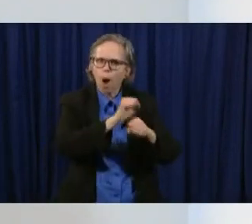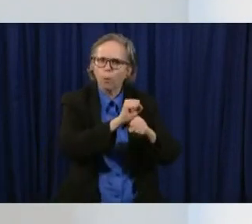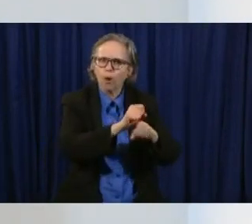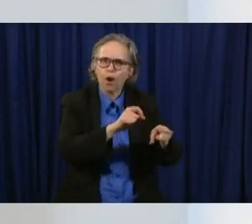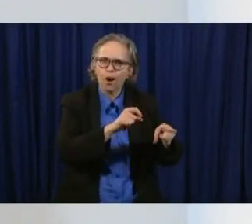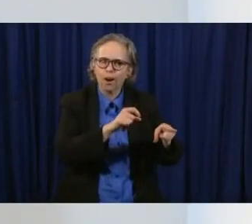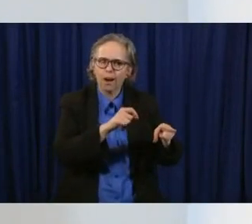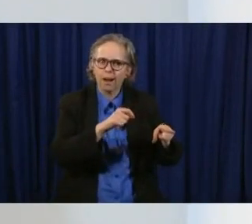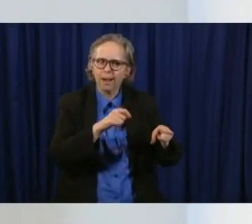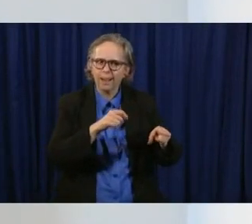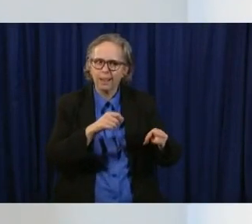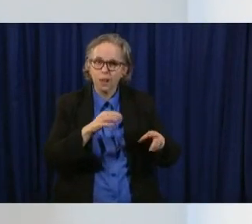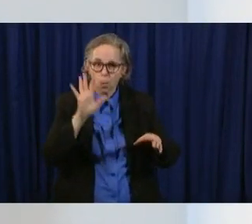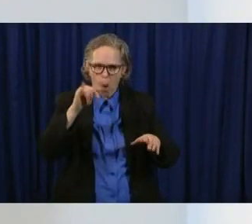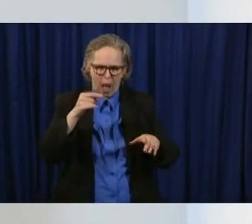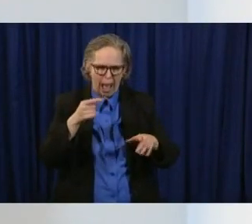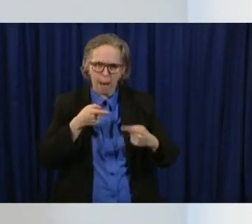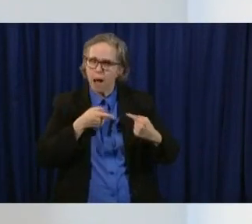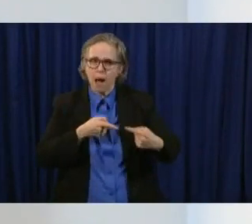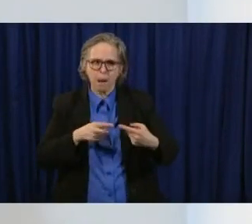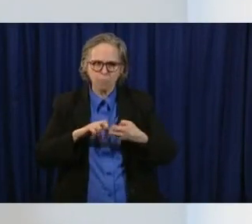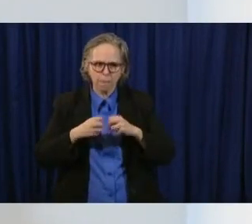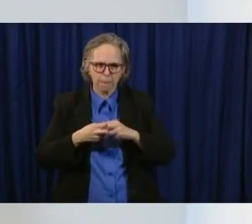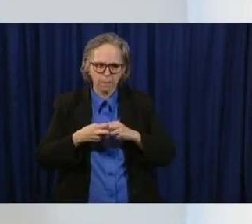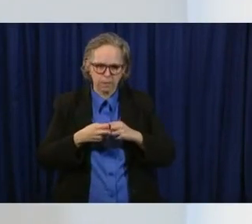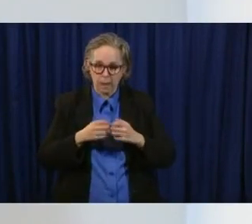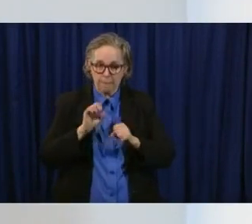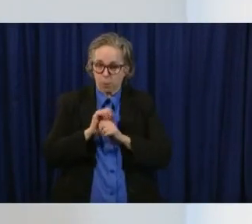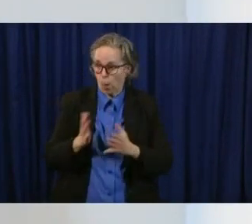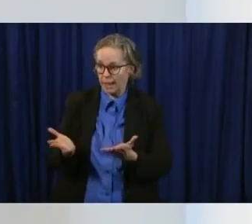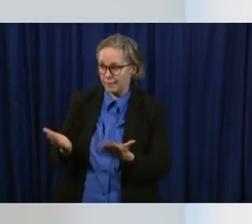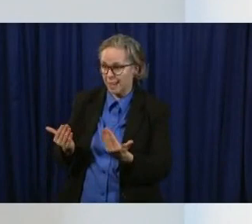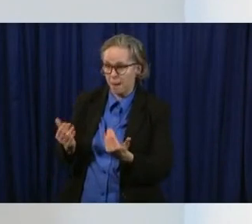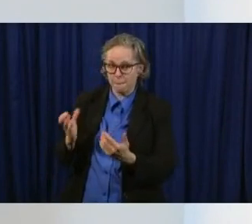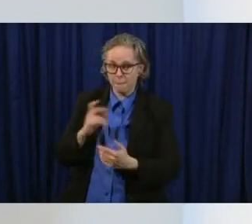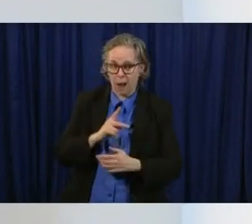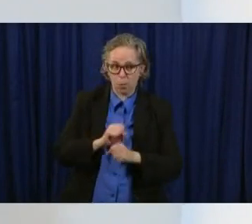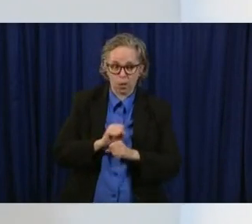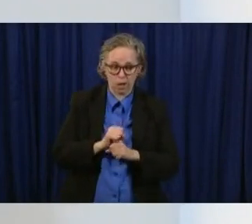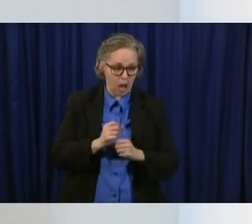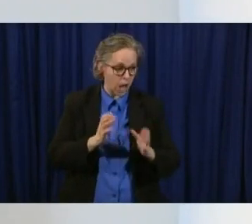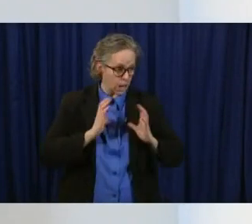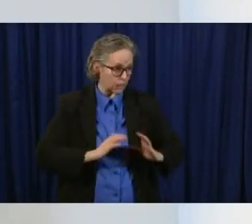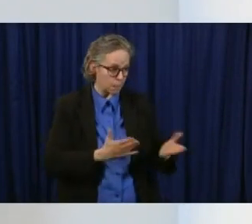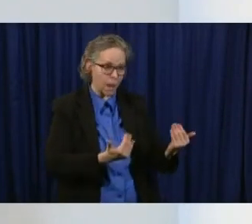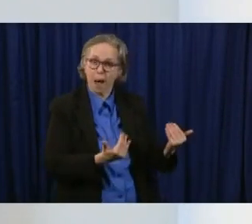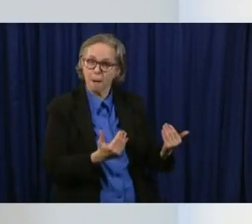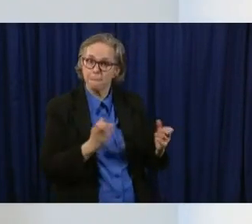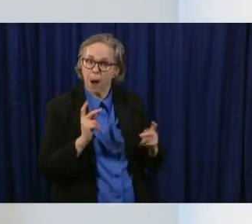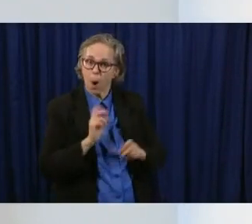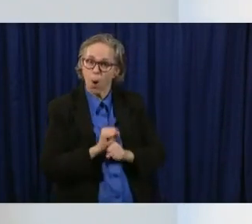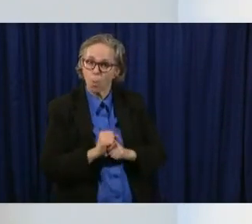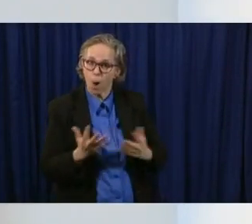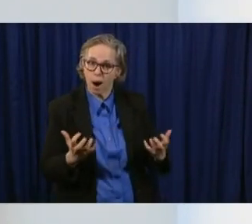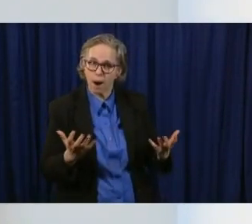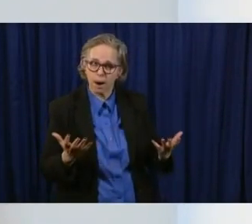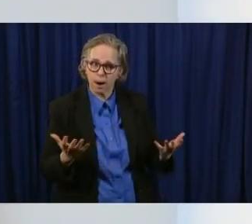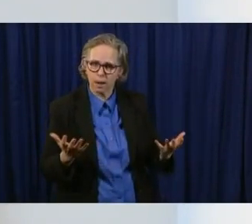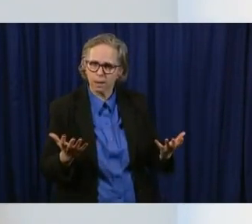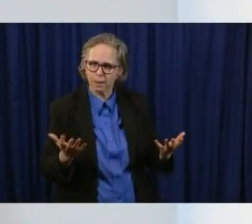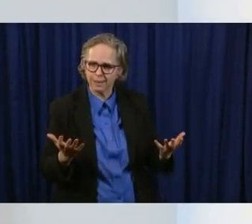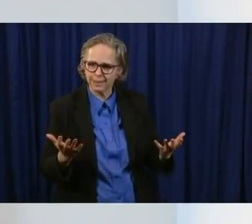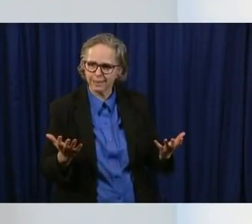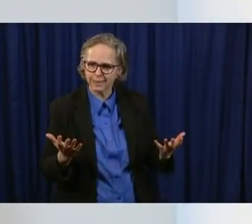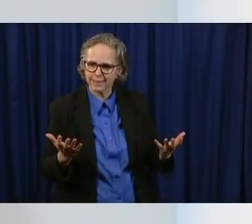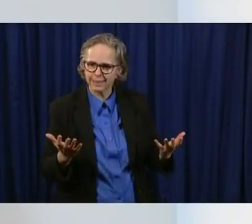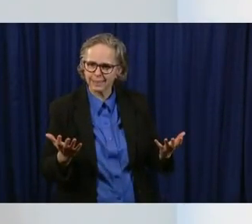they want employees to come back uh they want customers to come back and they know that this that the more comfort